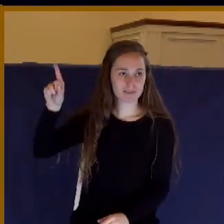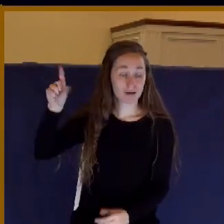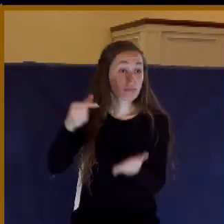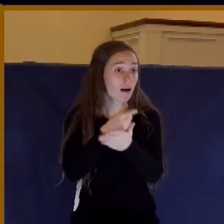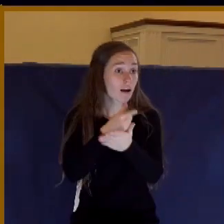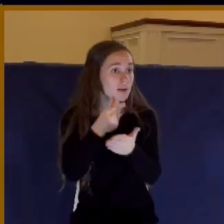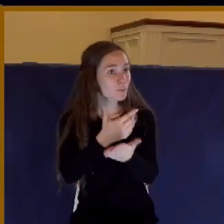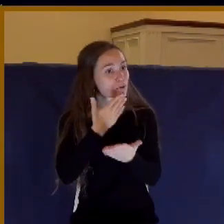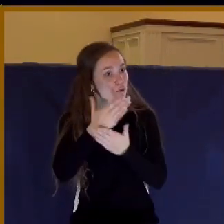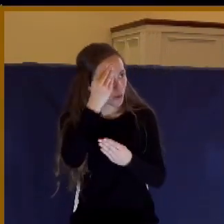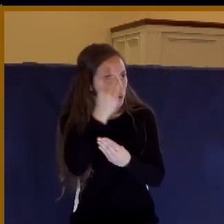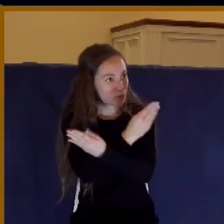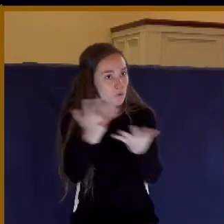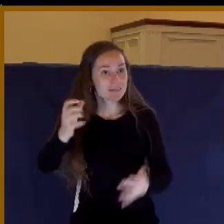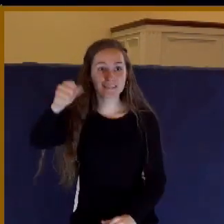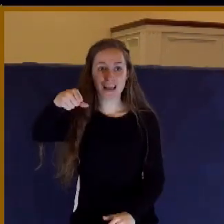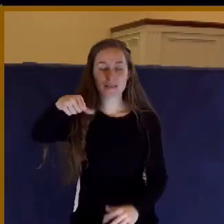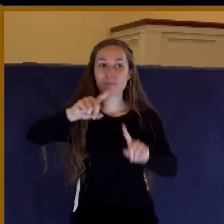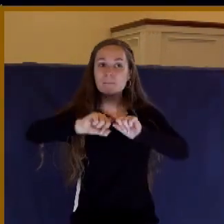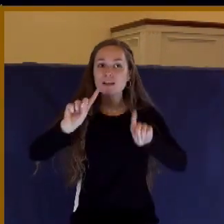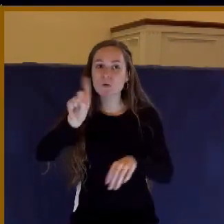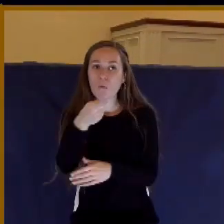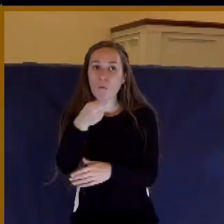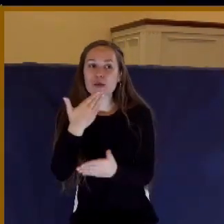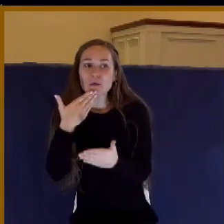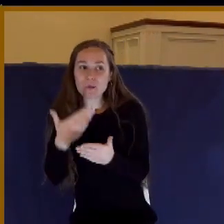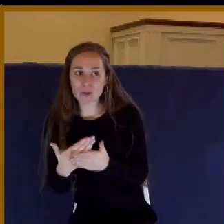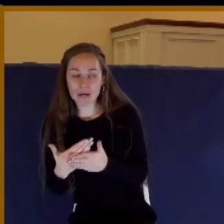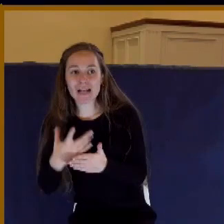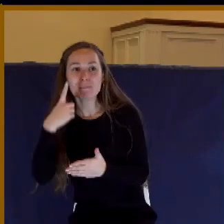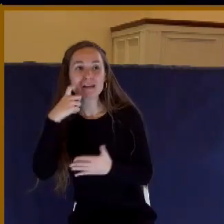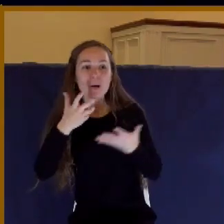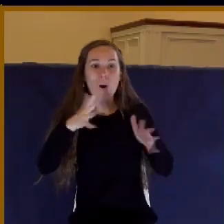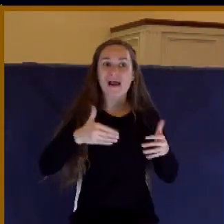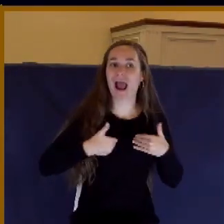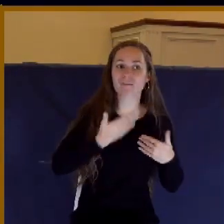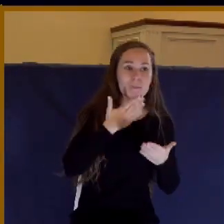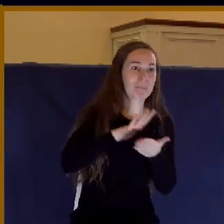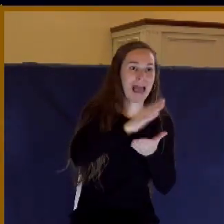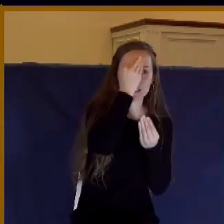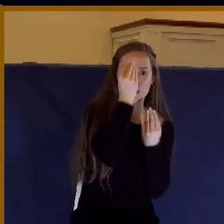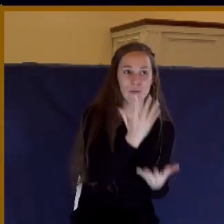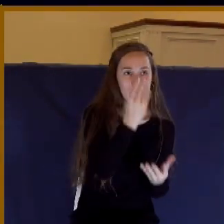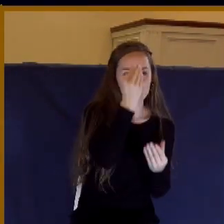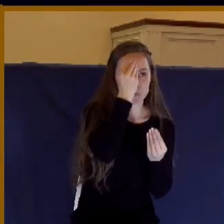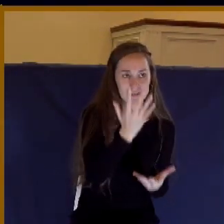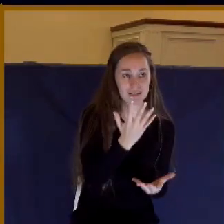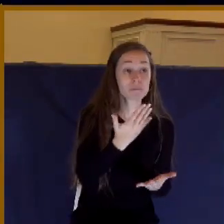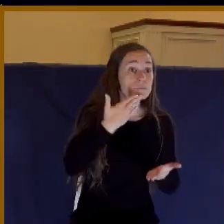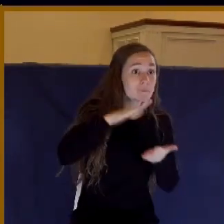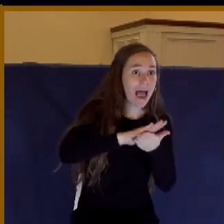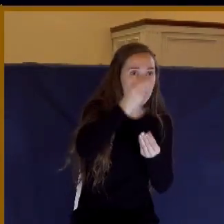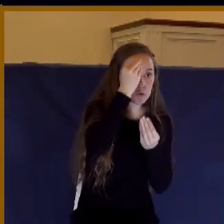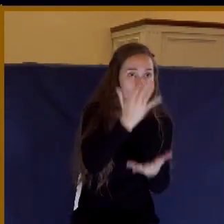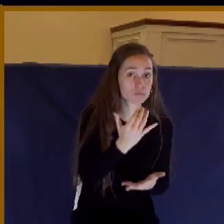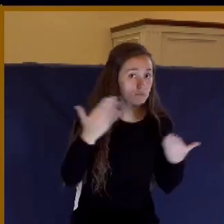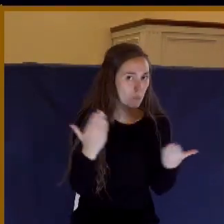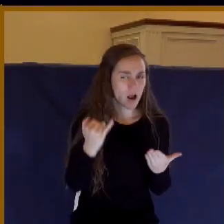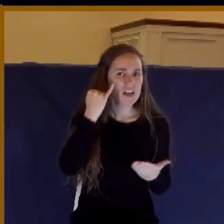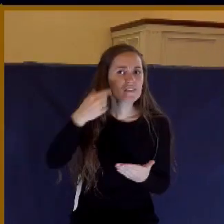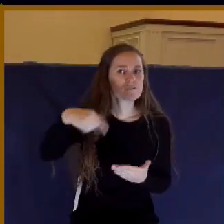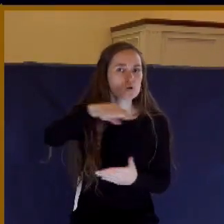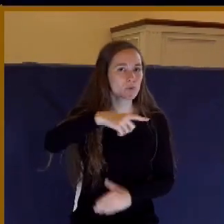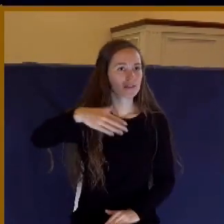because of the badness of the bad news. And the bad news is, if you haven't repented, if you haven't turned to